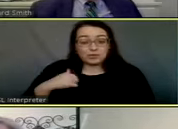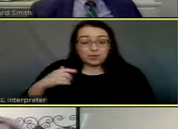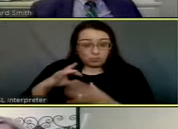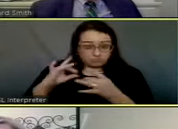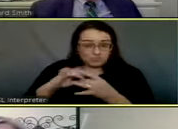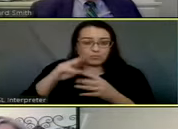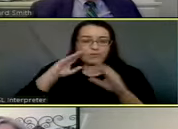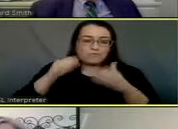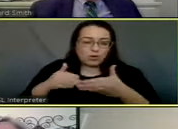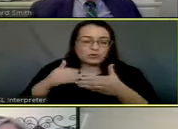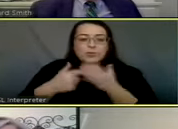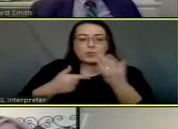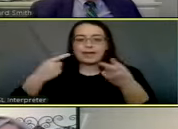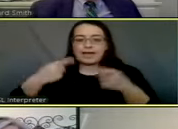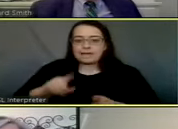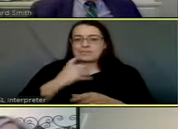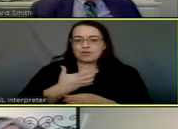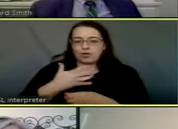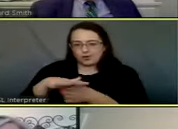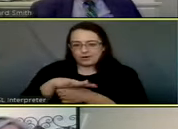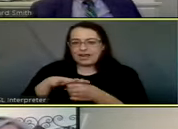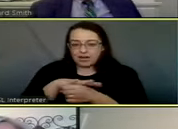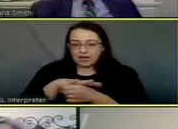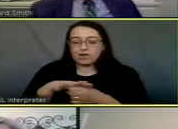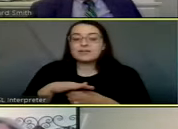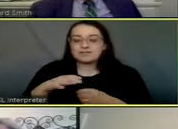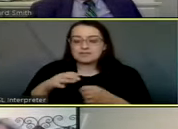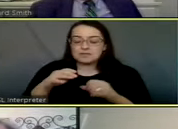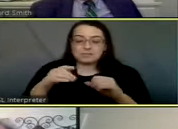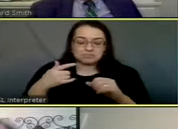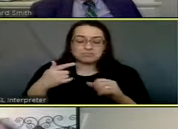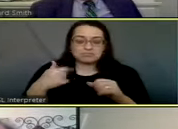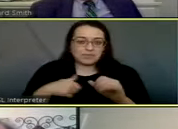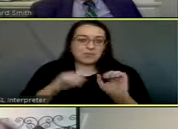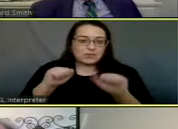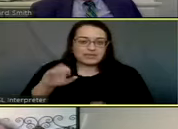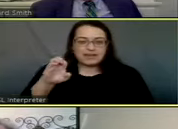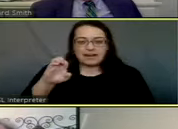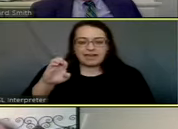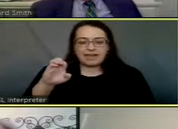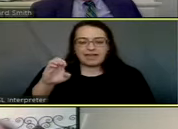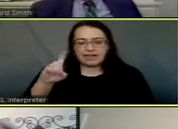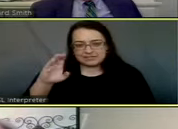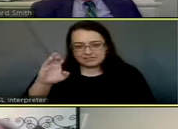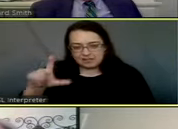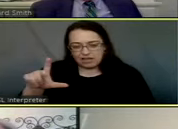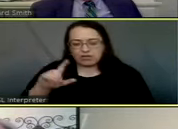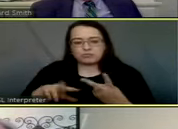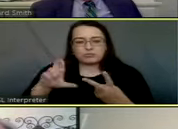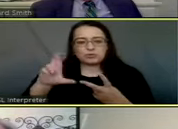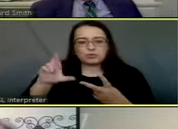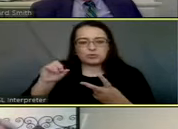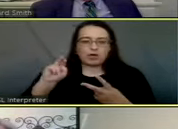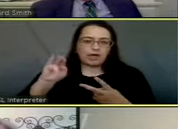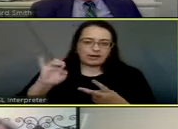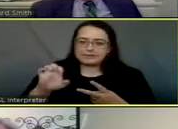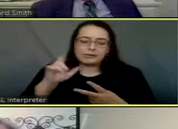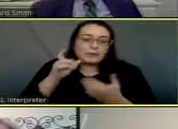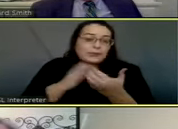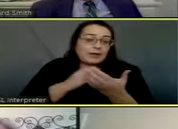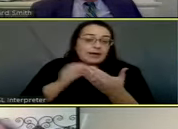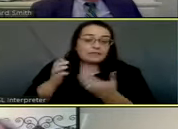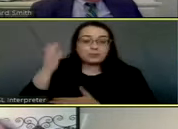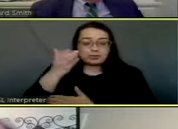on an analysis of what happened in our area that we can have Excel present or Ronnie present or whoever, Ronnie, you want to have